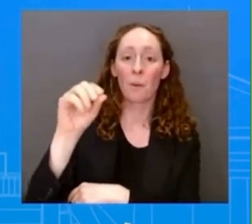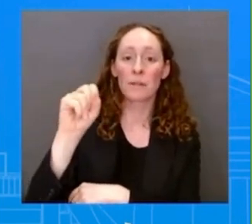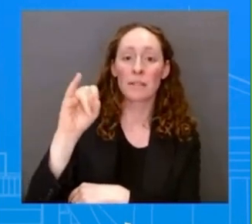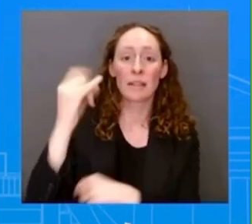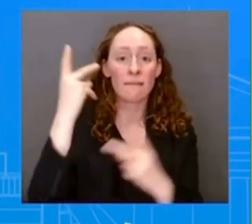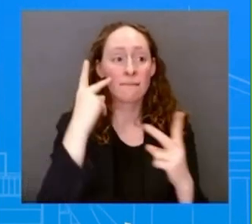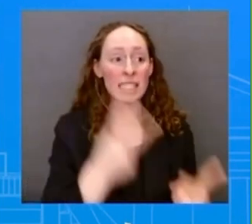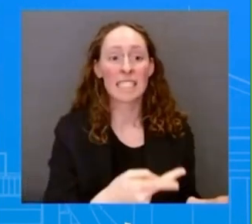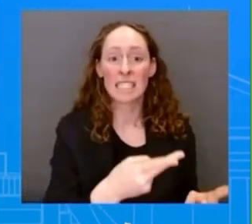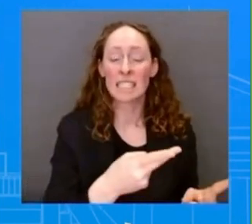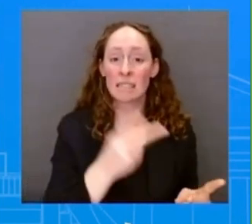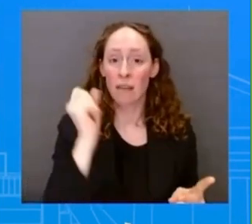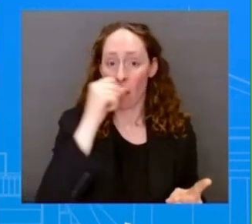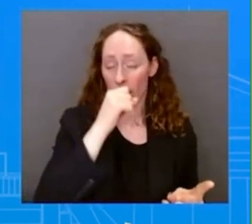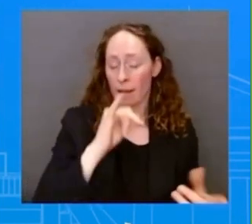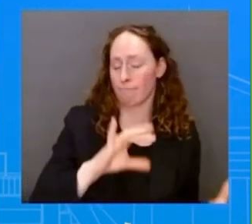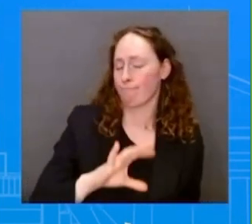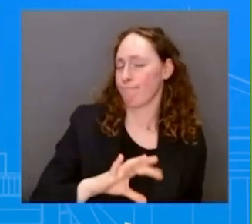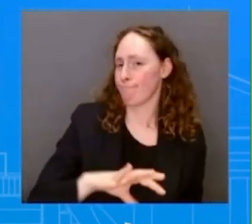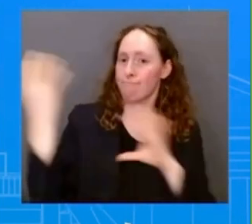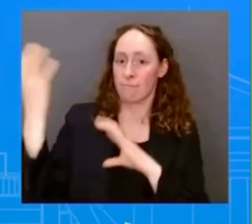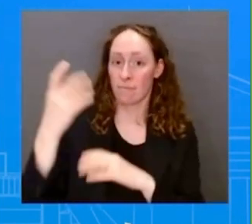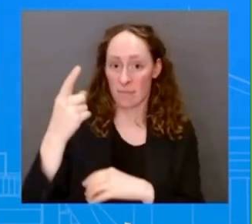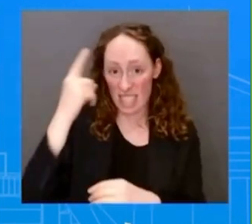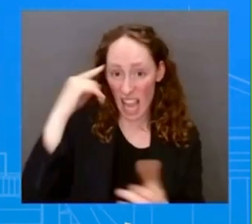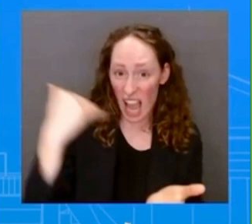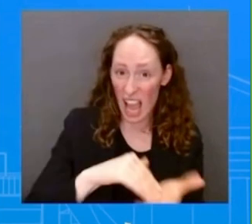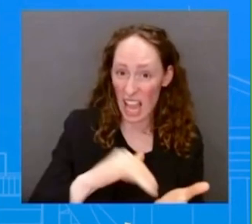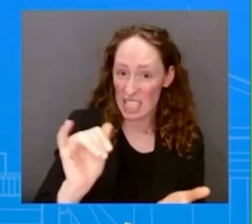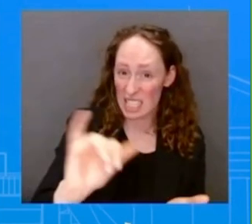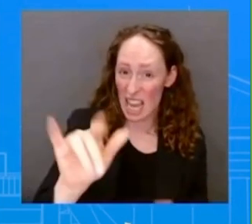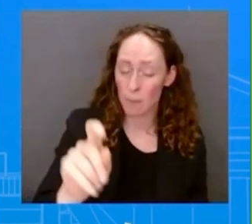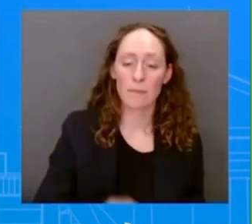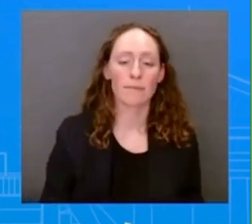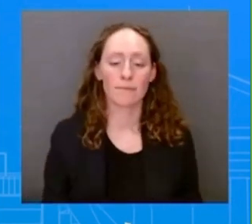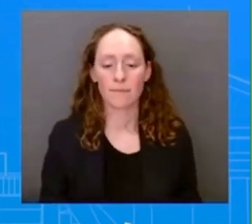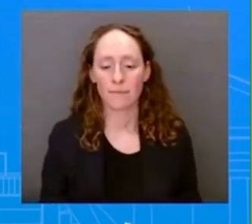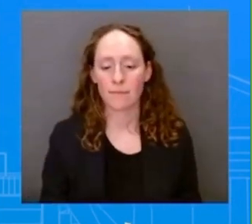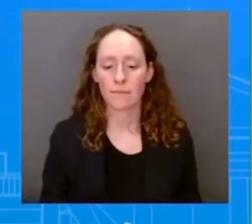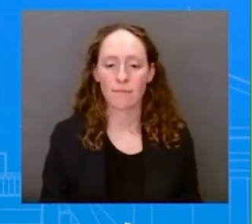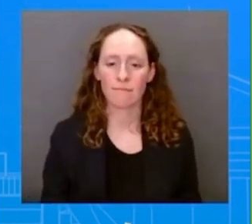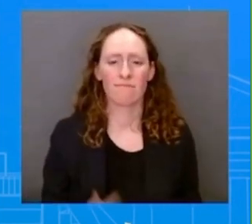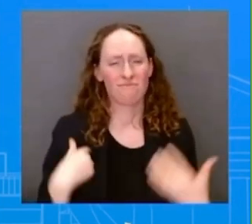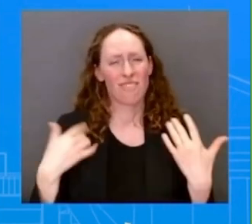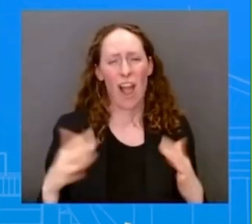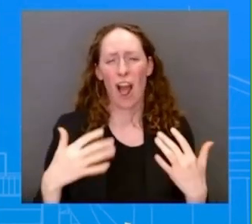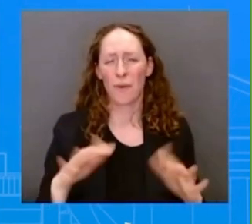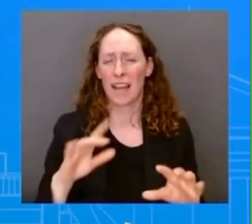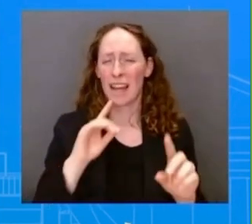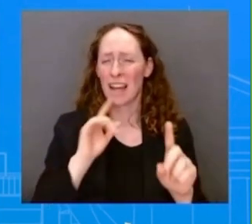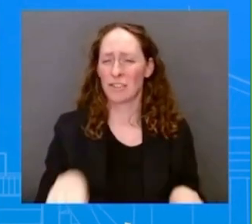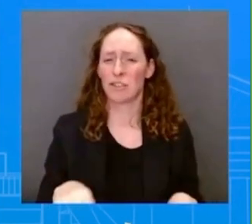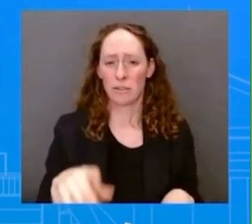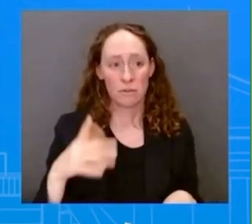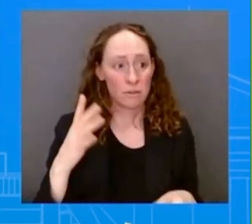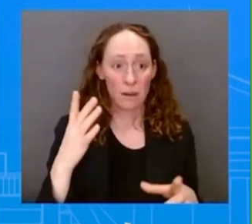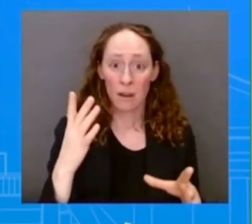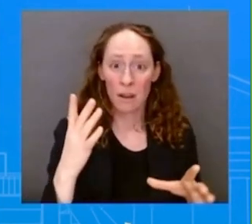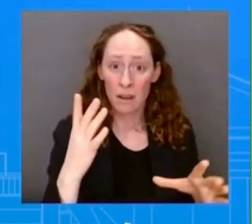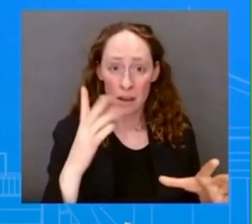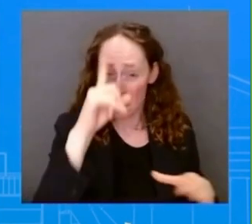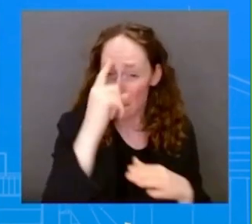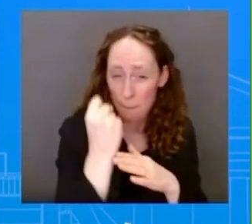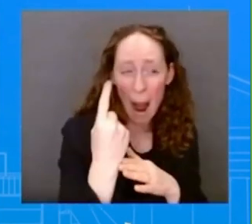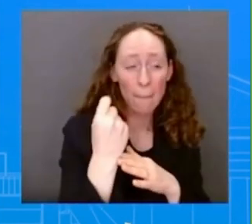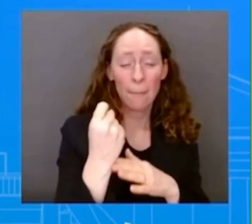to react harshly or overreact in any way. This is a common occurrence. President Tsai Ing-wen has done it, as I said, six times before. Other